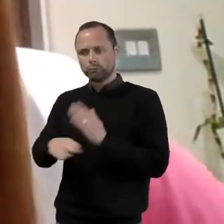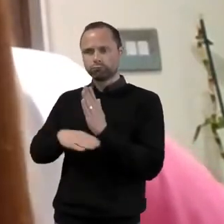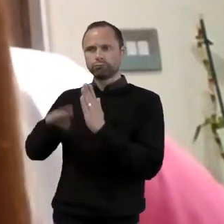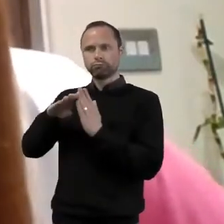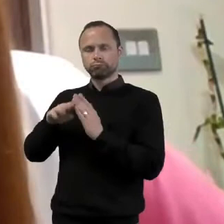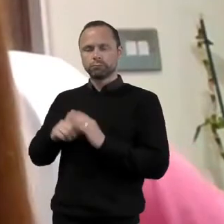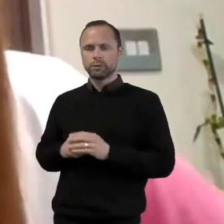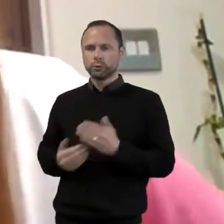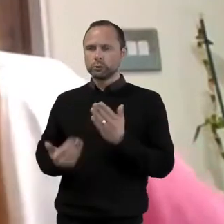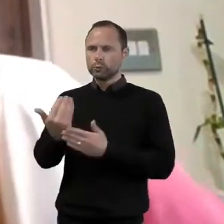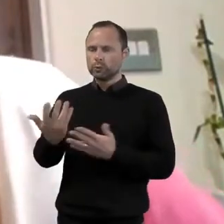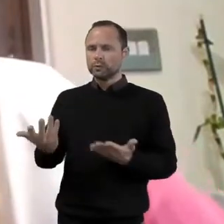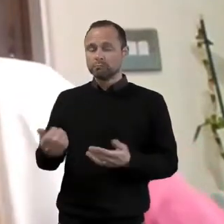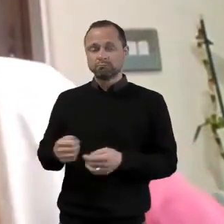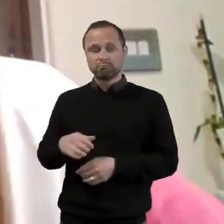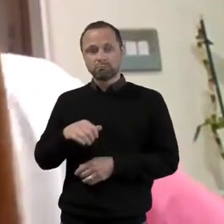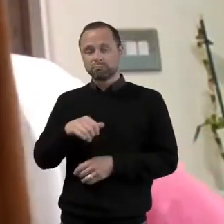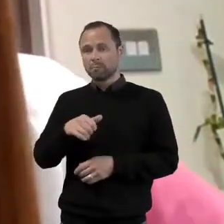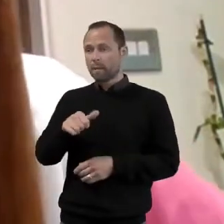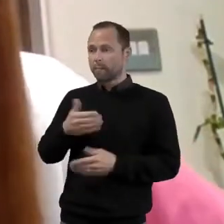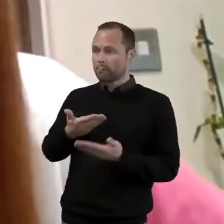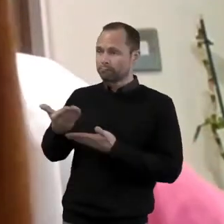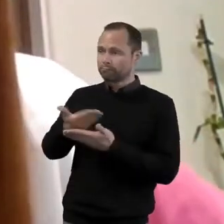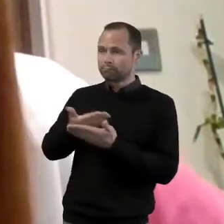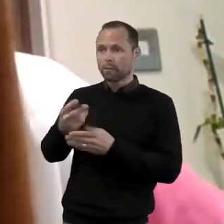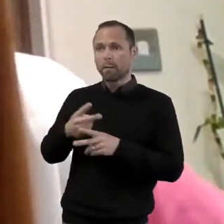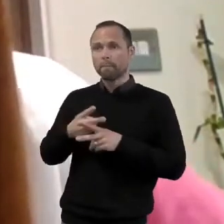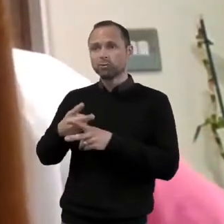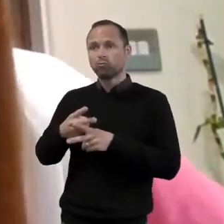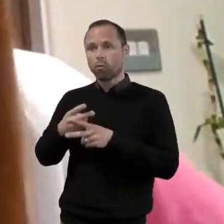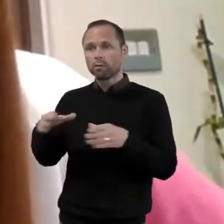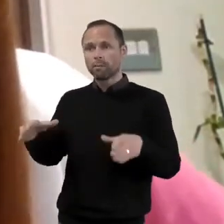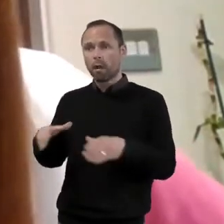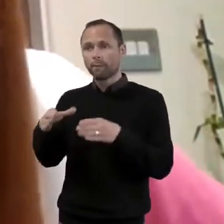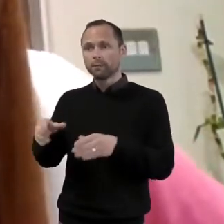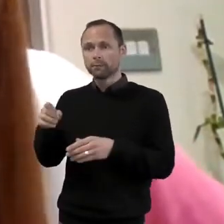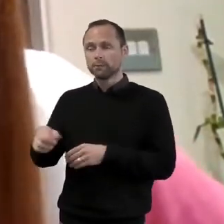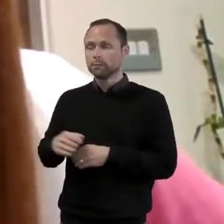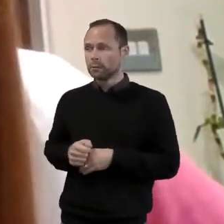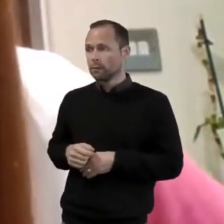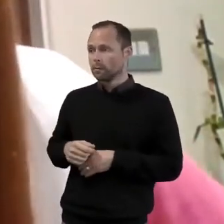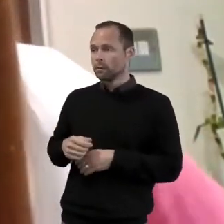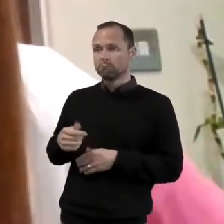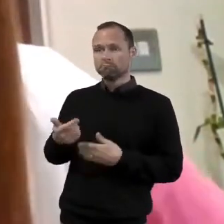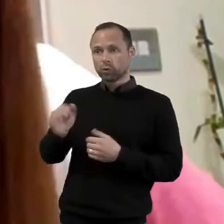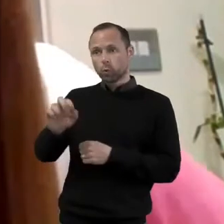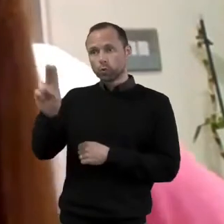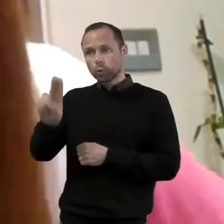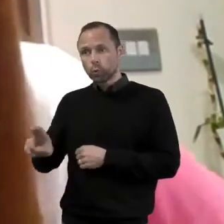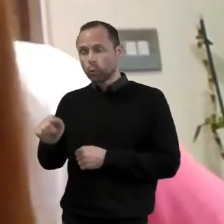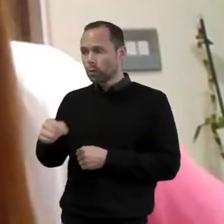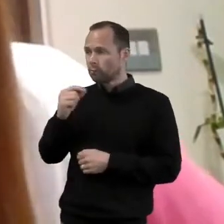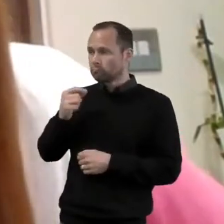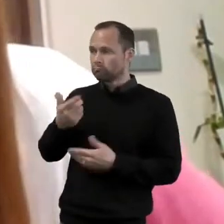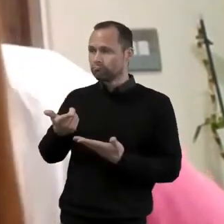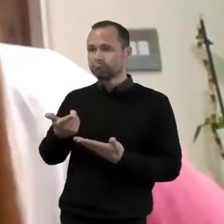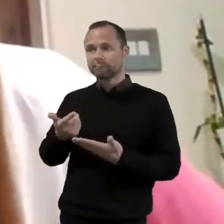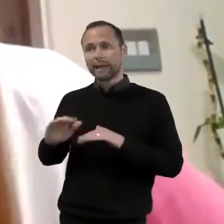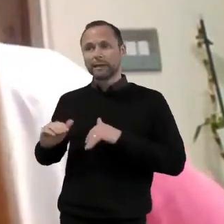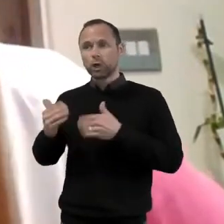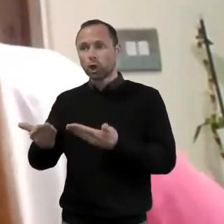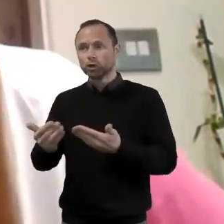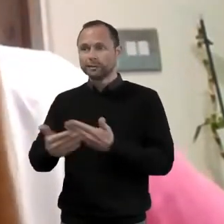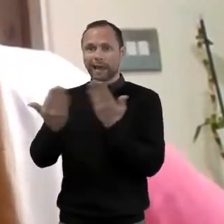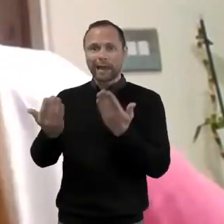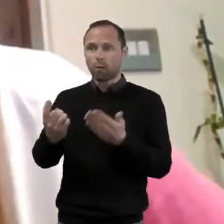schools pastoral care department and see how you can provide some friendly faces to help during the induction days and first weeks